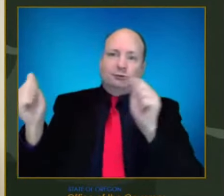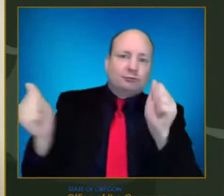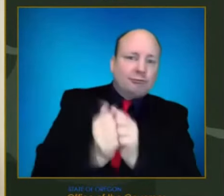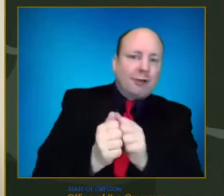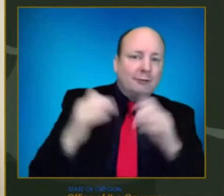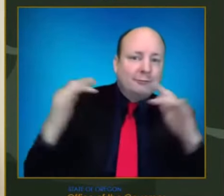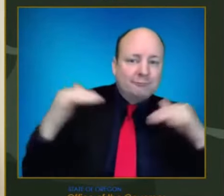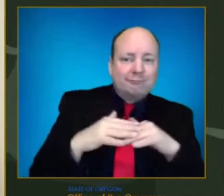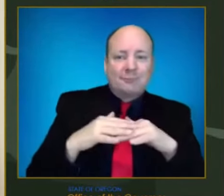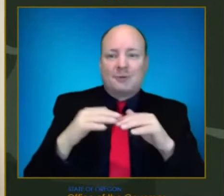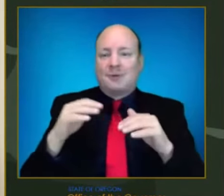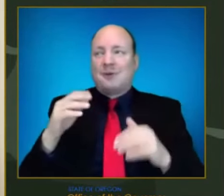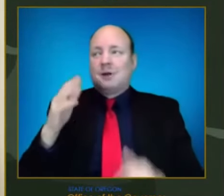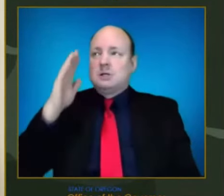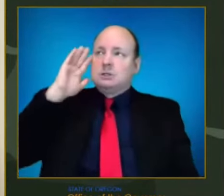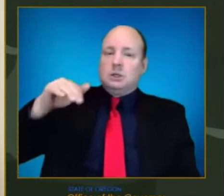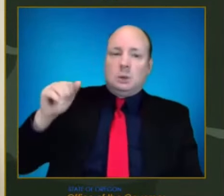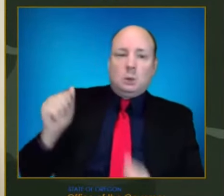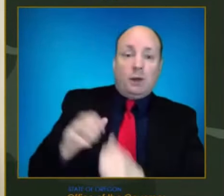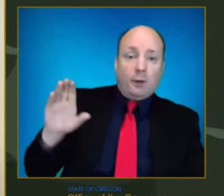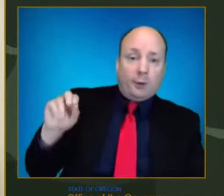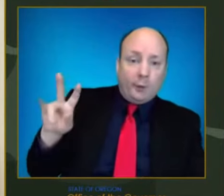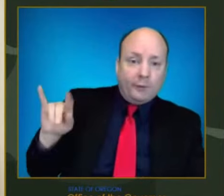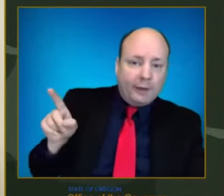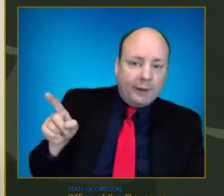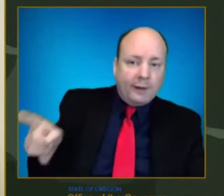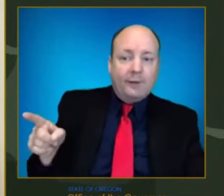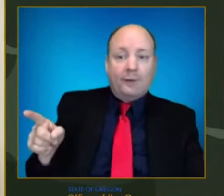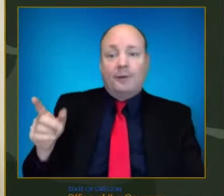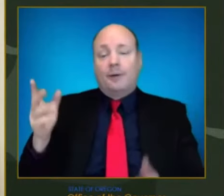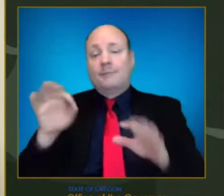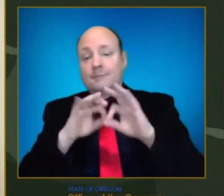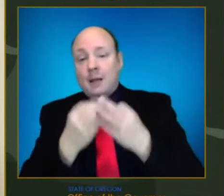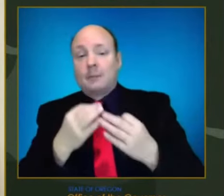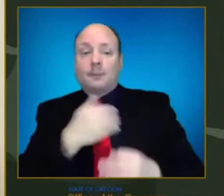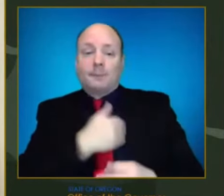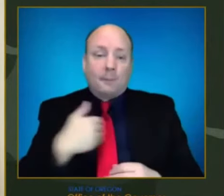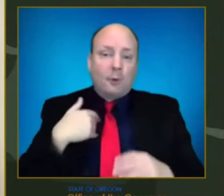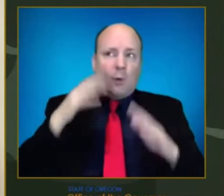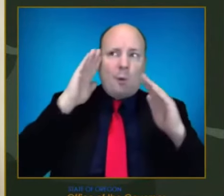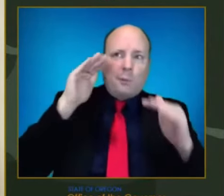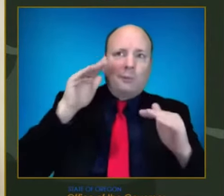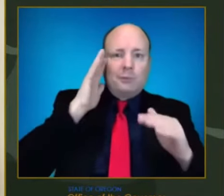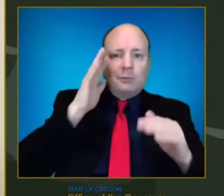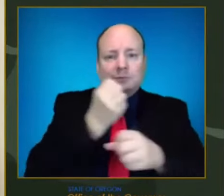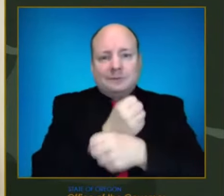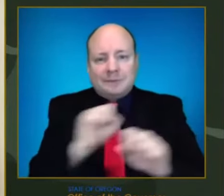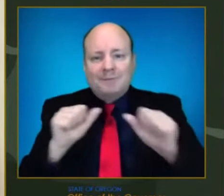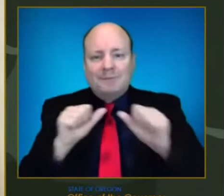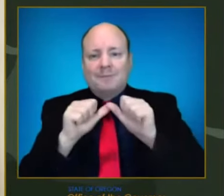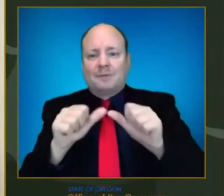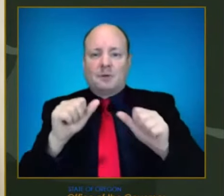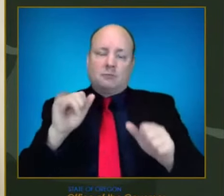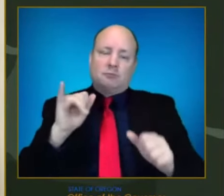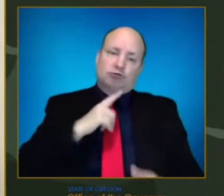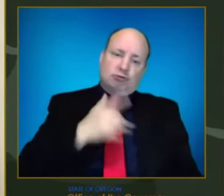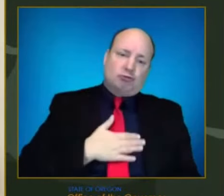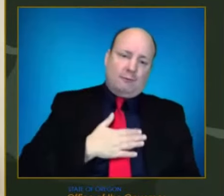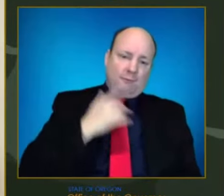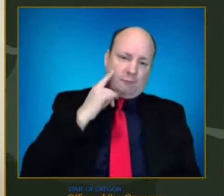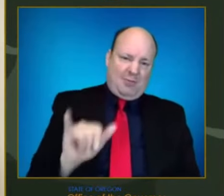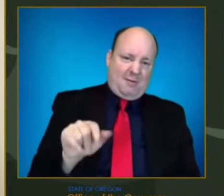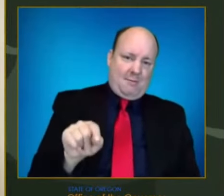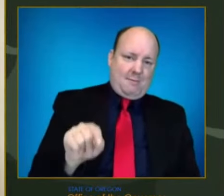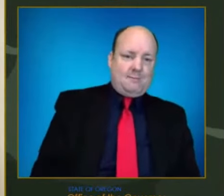keep their families and their loved ones and vulnerable community members safe. And I really am grateful for that. Dr.